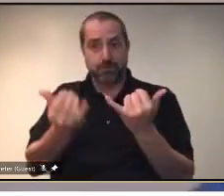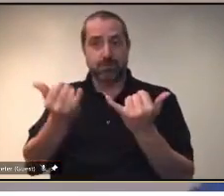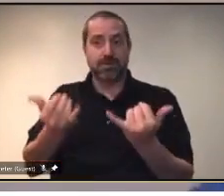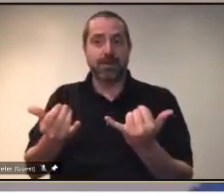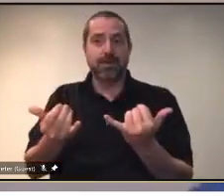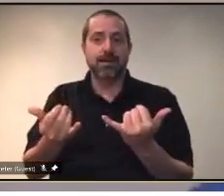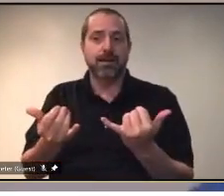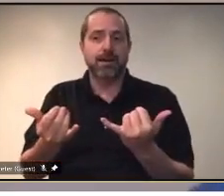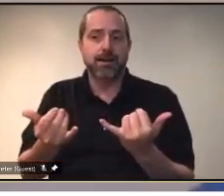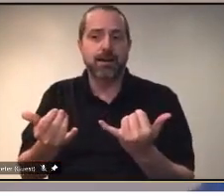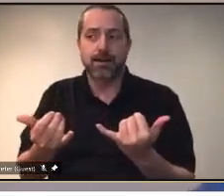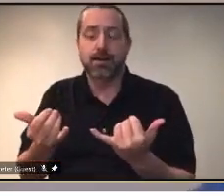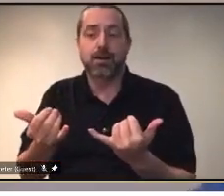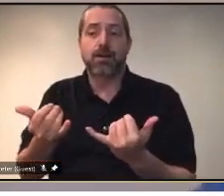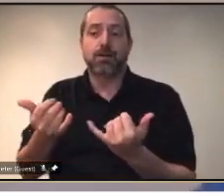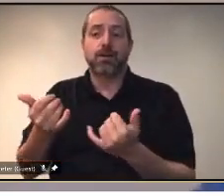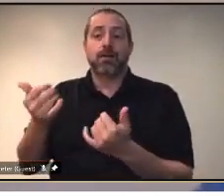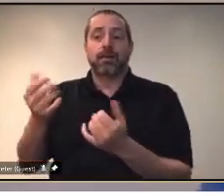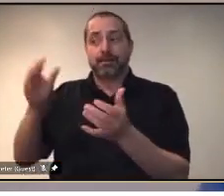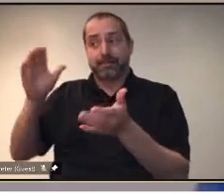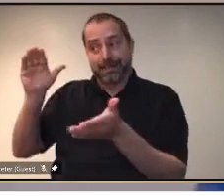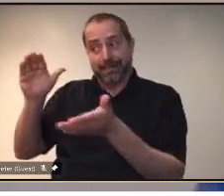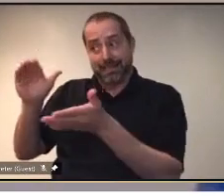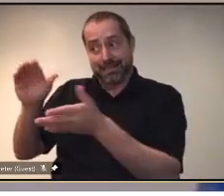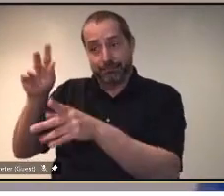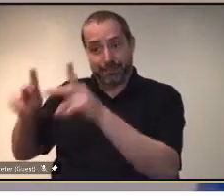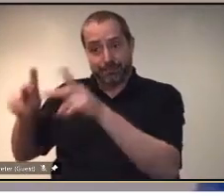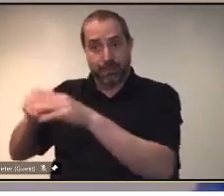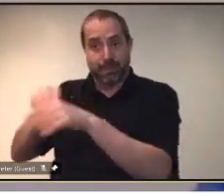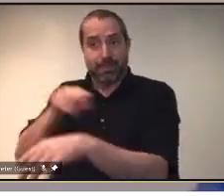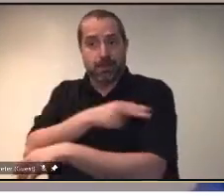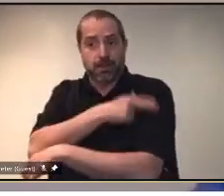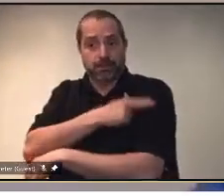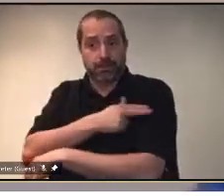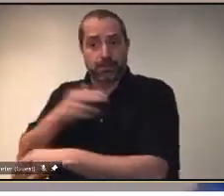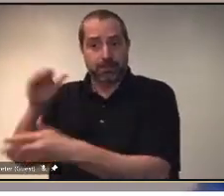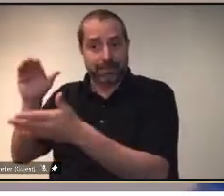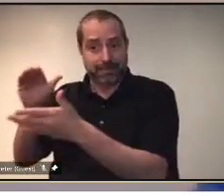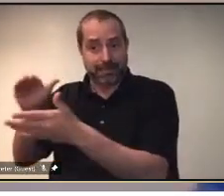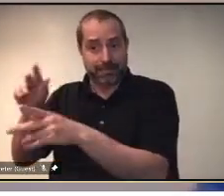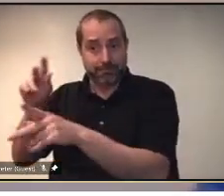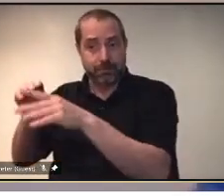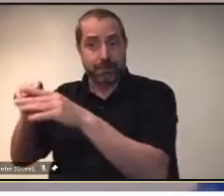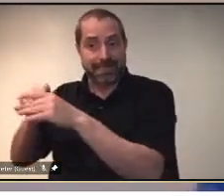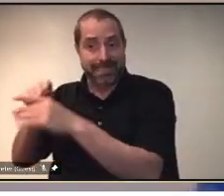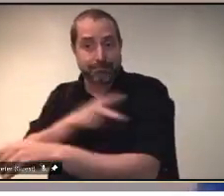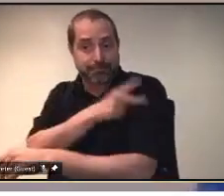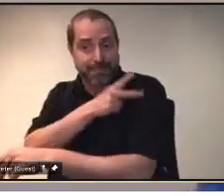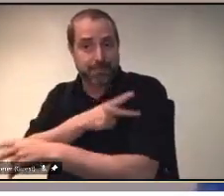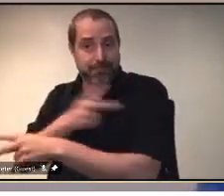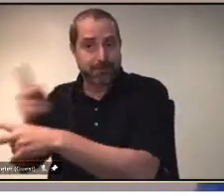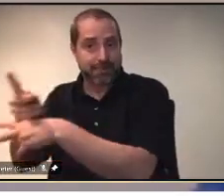less people in patient care, that the number of deaths may be increasing, could have a factor on mental health?